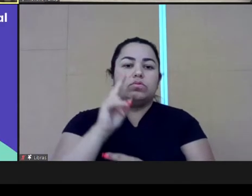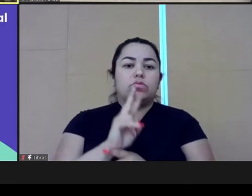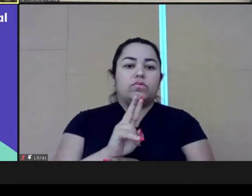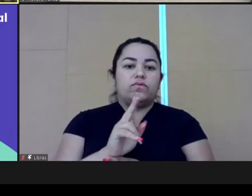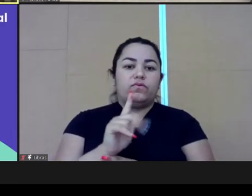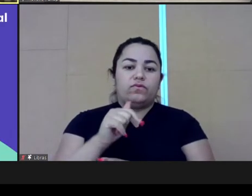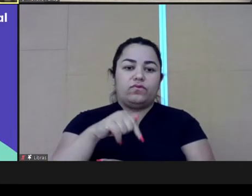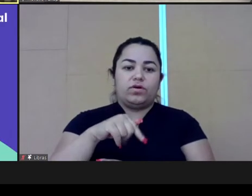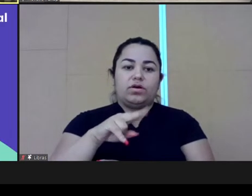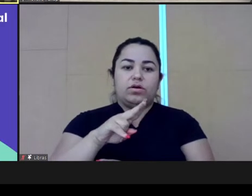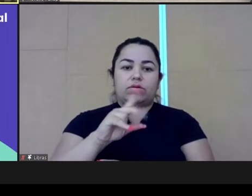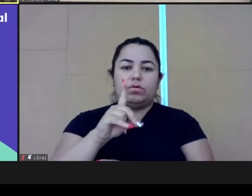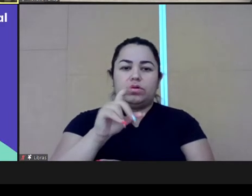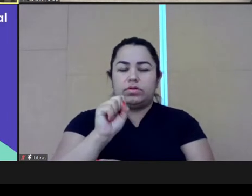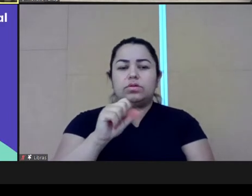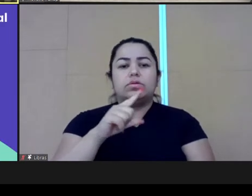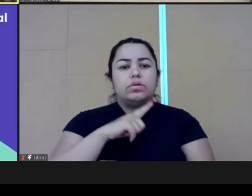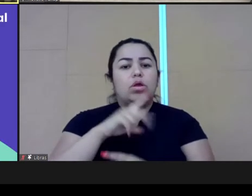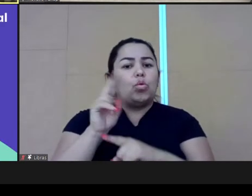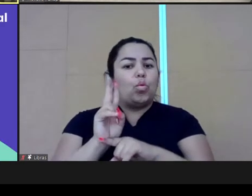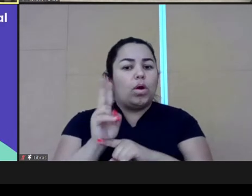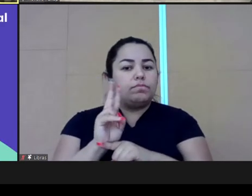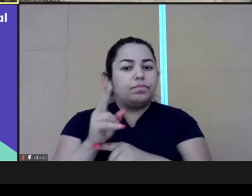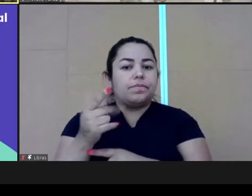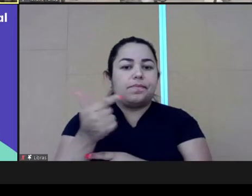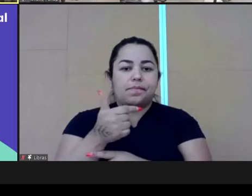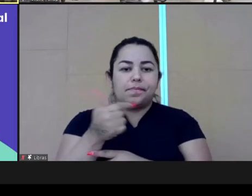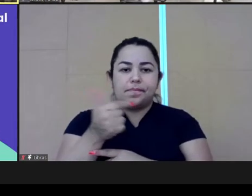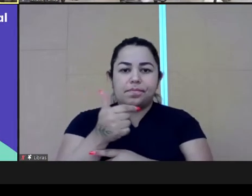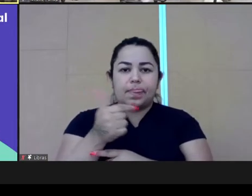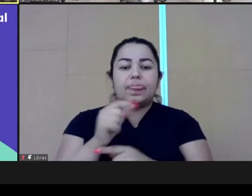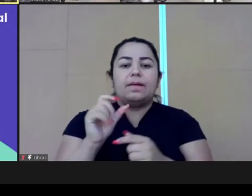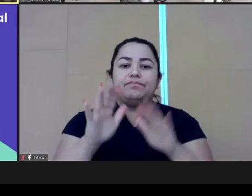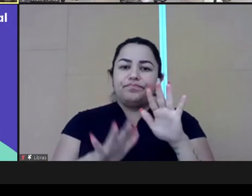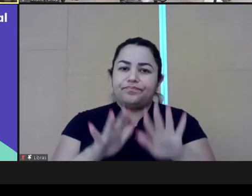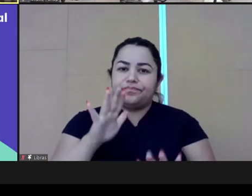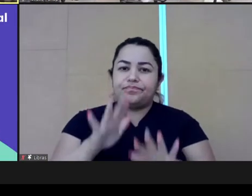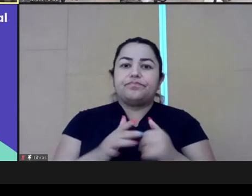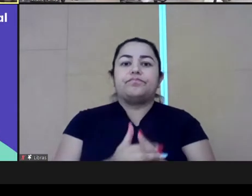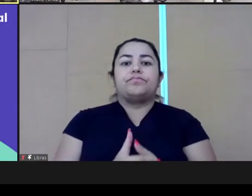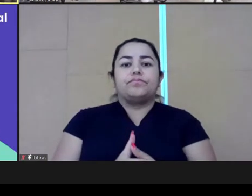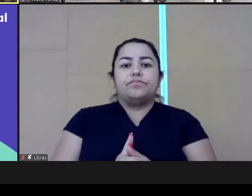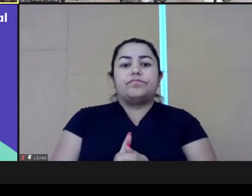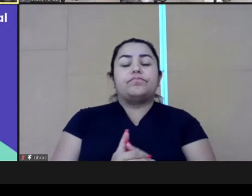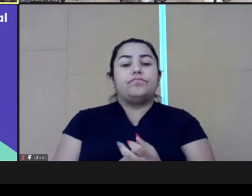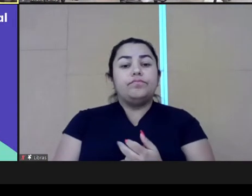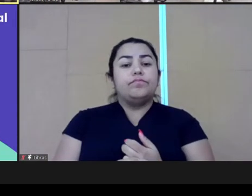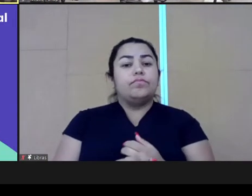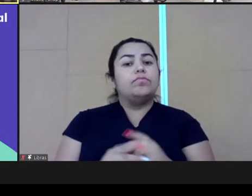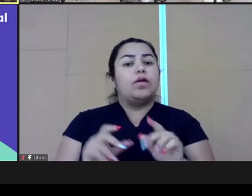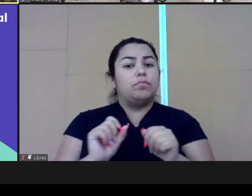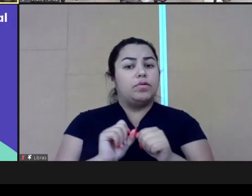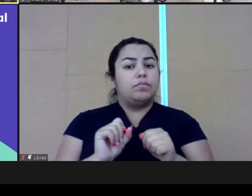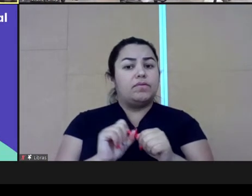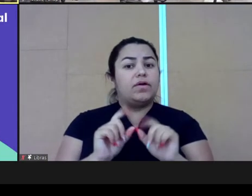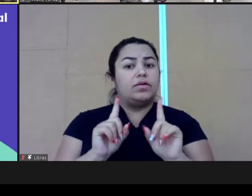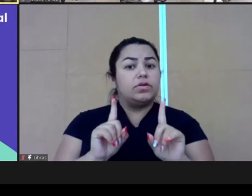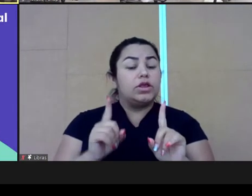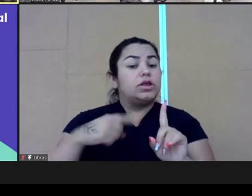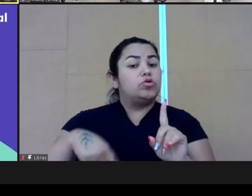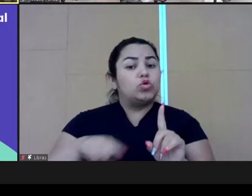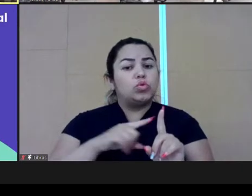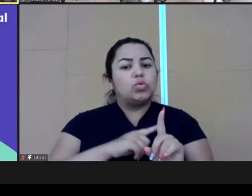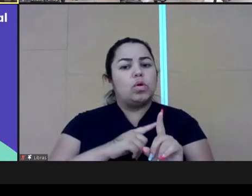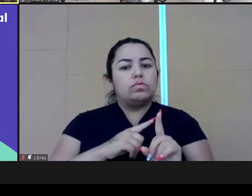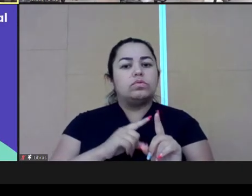So I'm drawing a distinction in order to make a point, but of course we are all guardians and we are all vanguards.